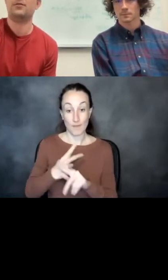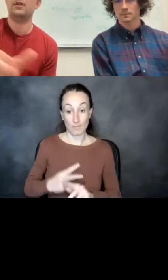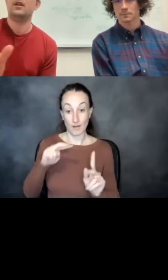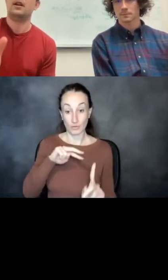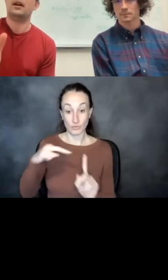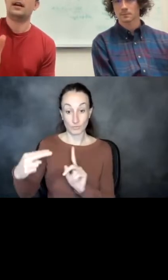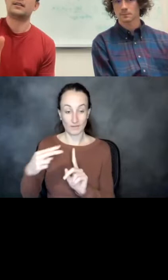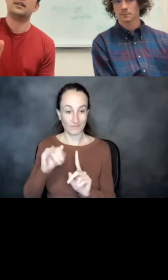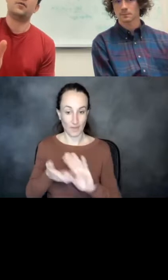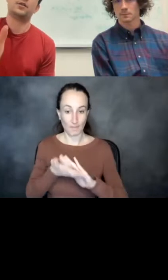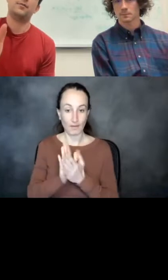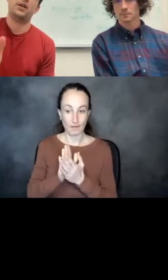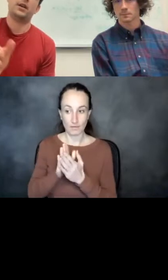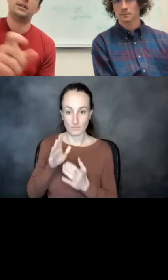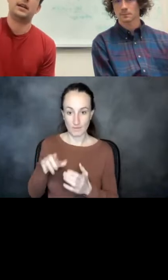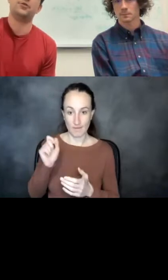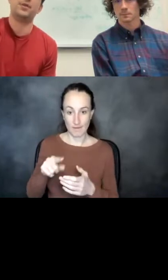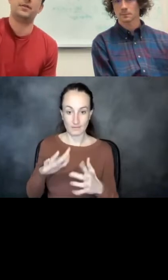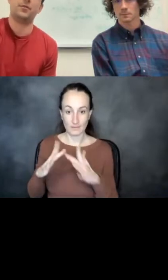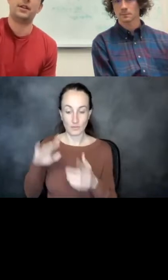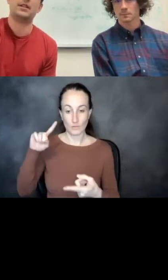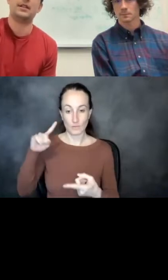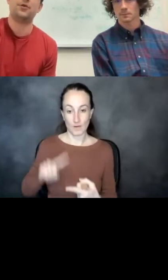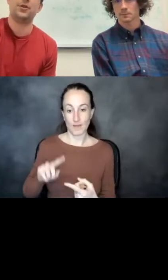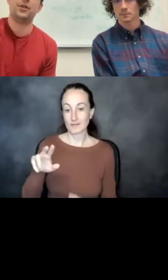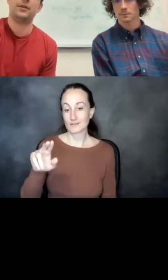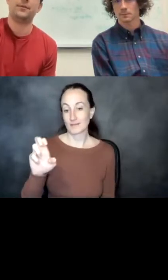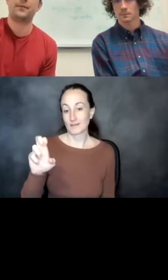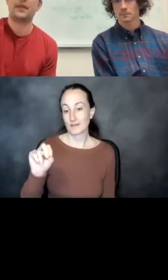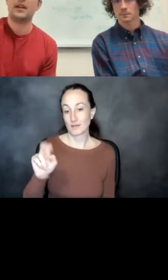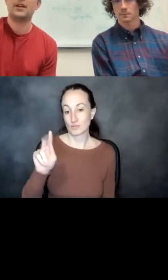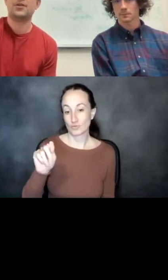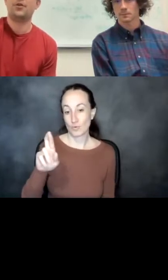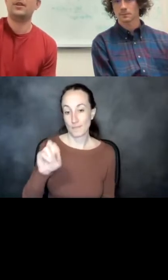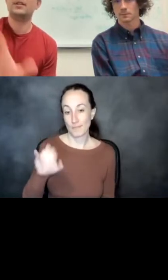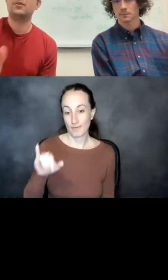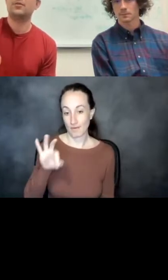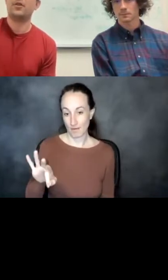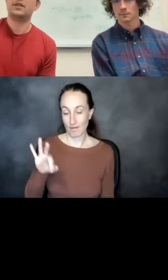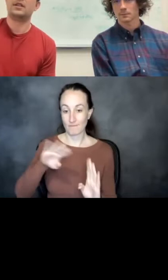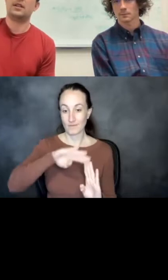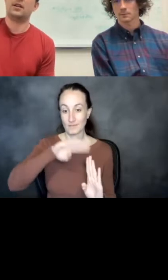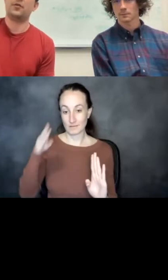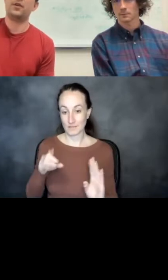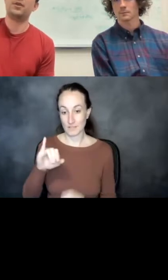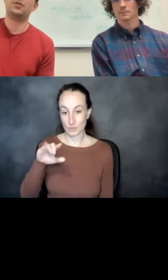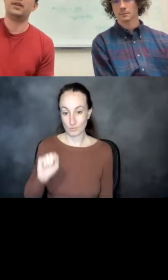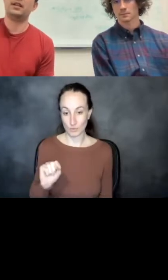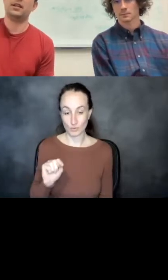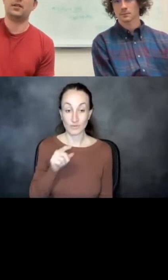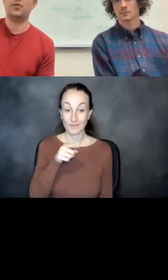into asking the network to minimize the entropy of the predicted distribution. So these two components, the